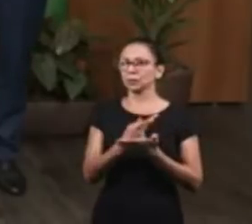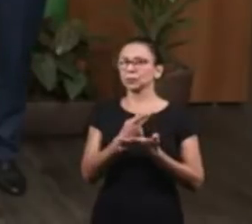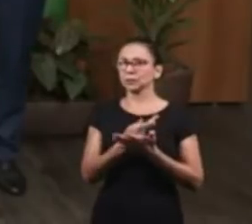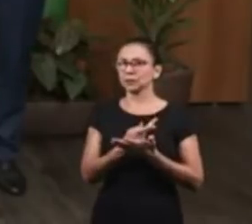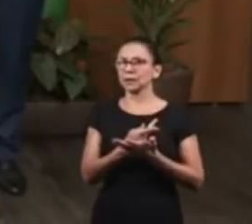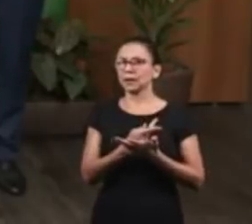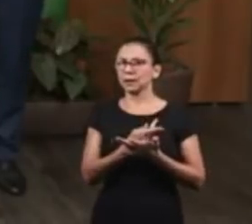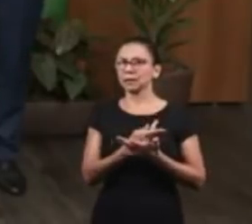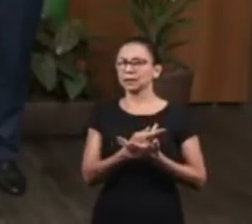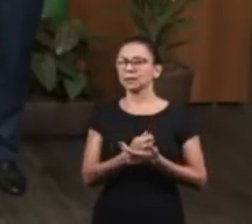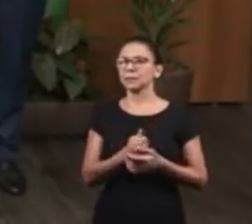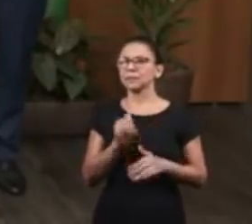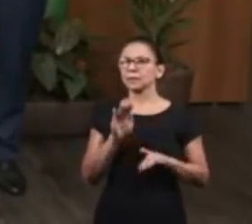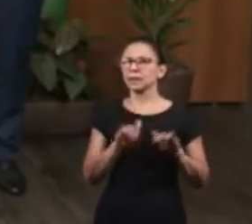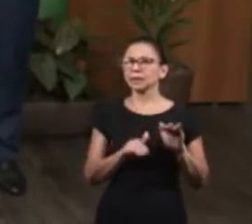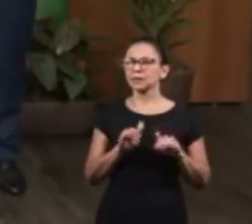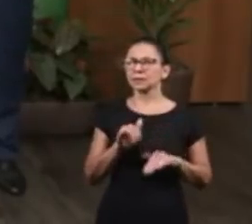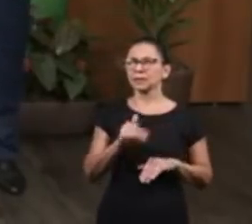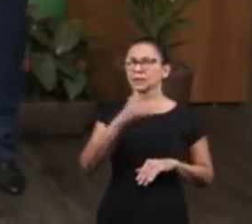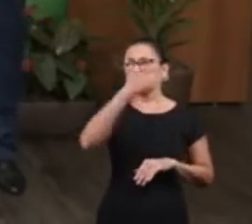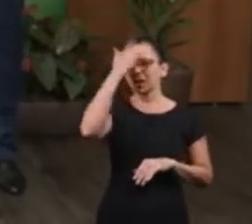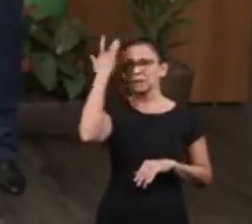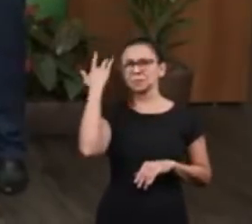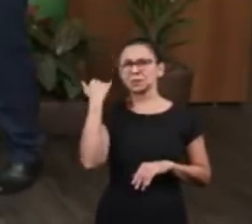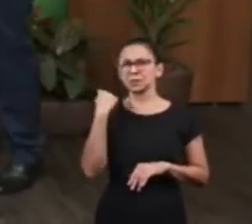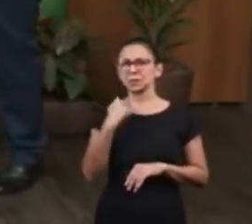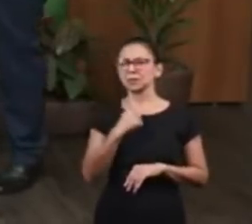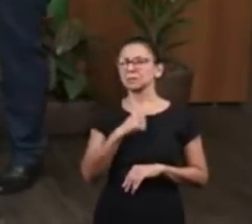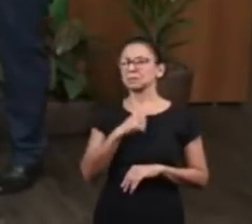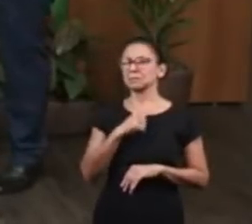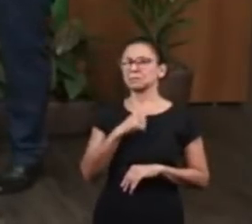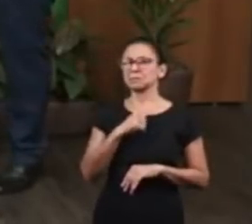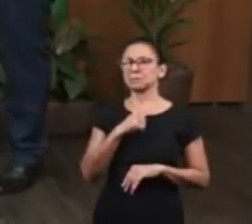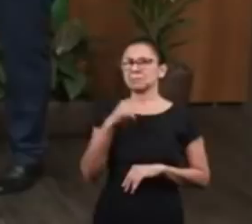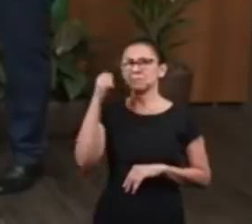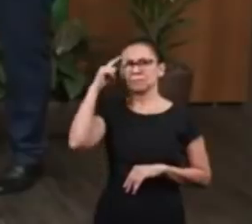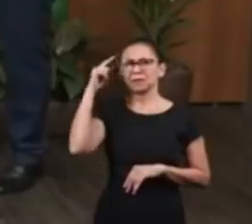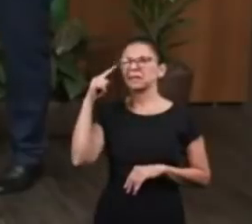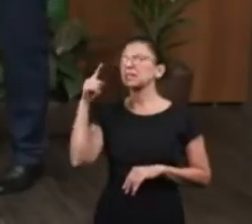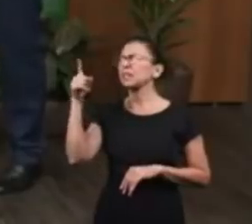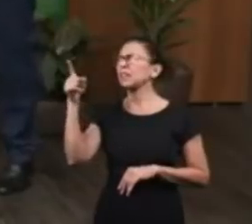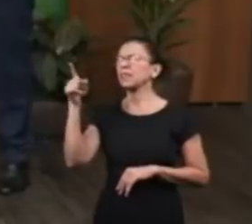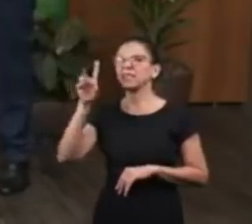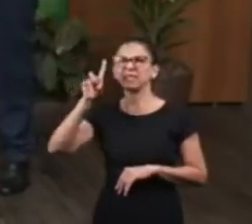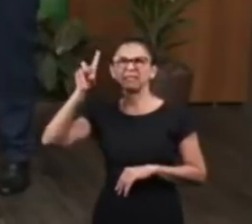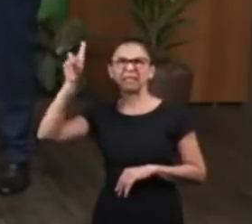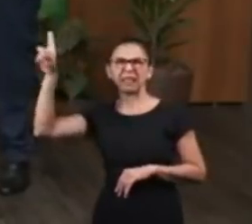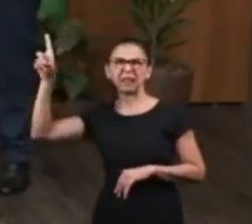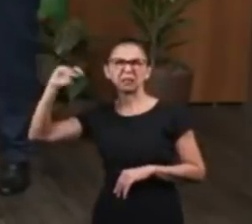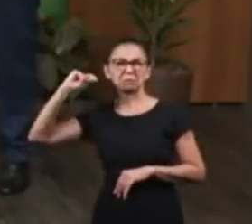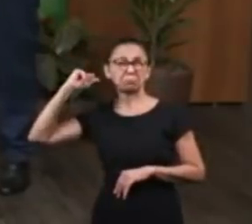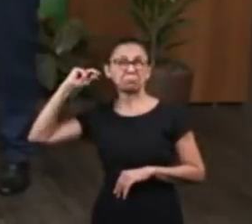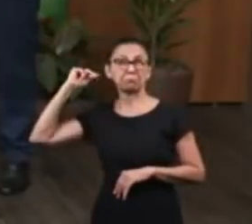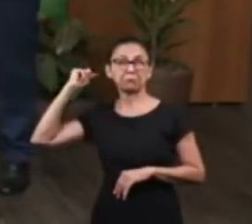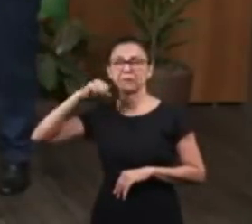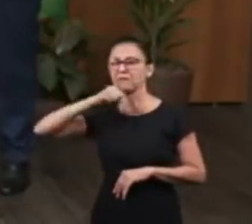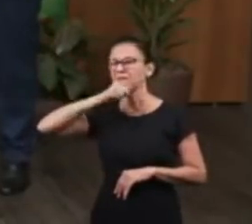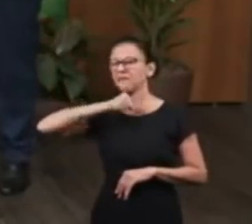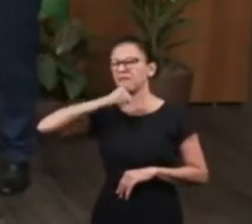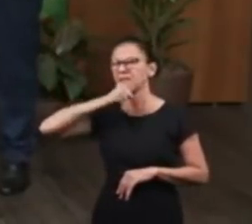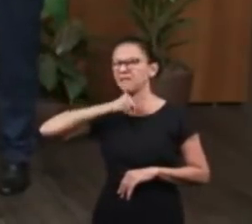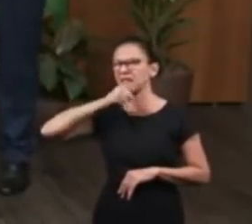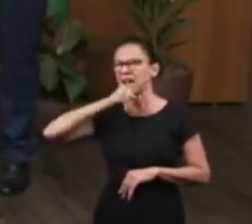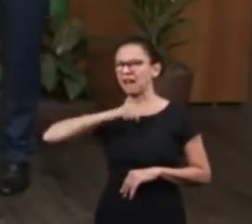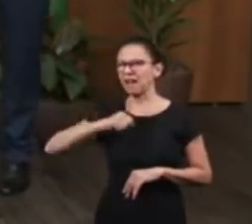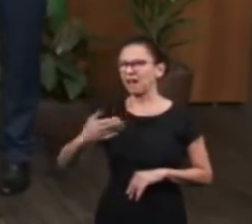cases actually, man believes that God has become old. That the things of the Lord